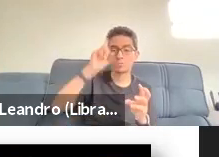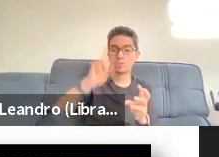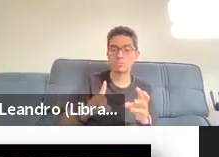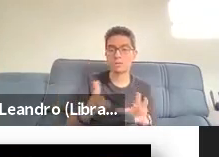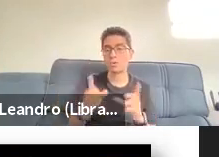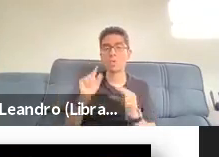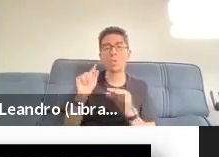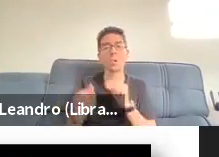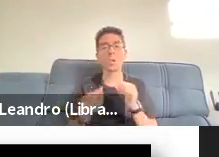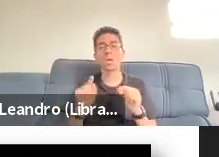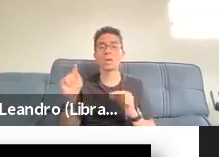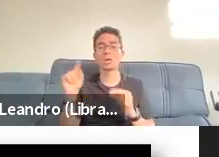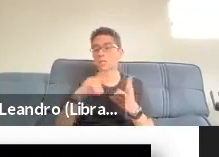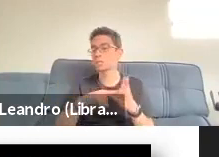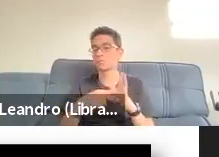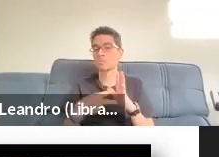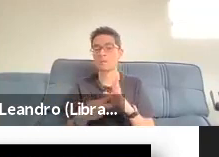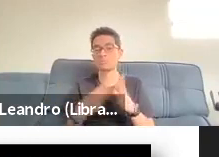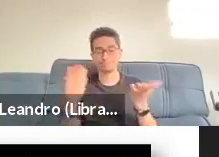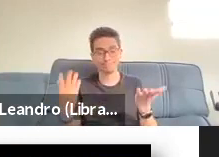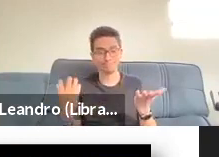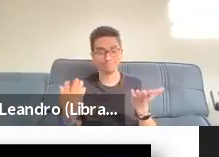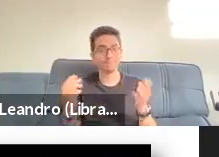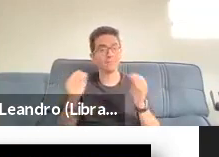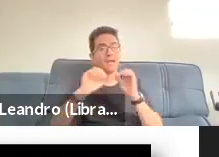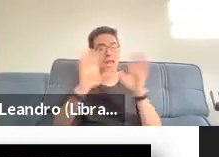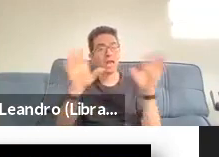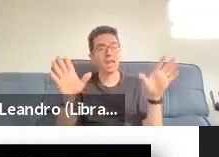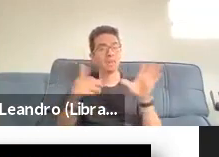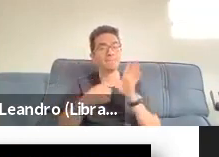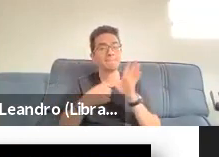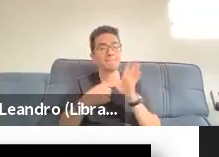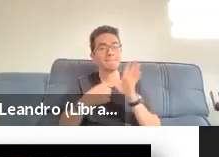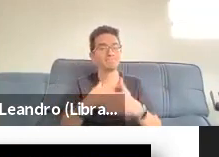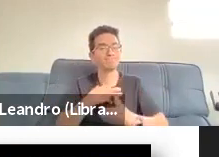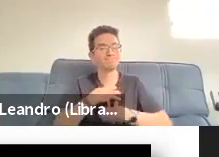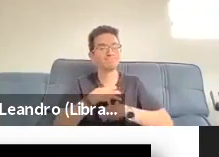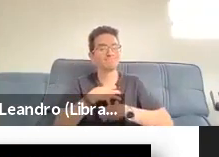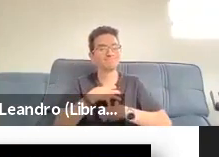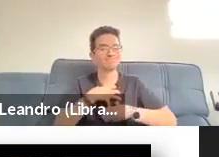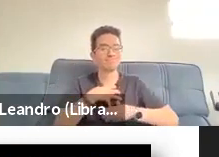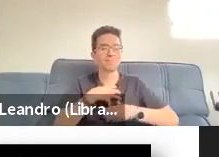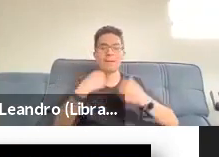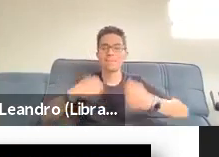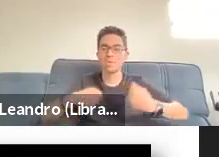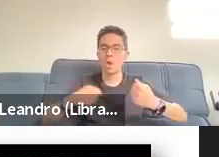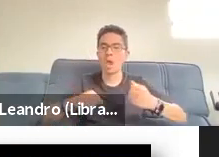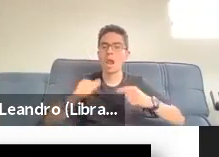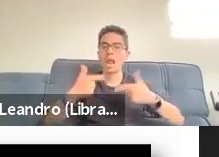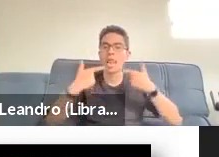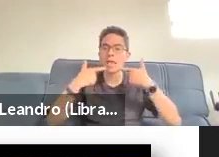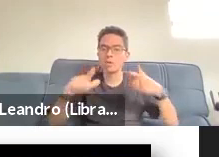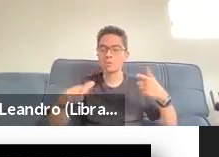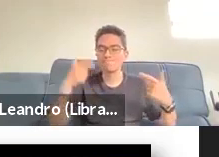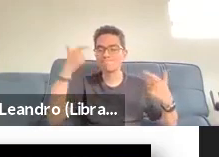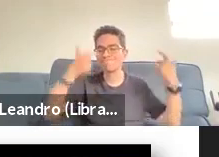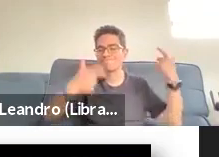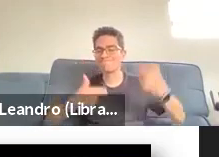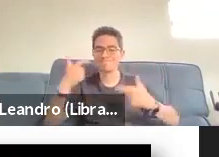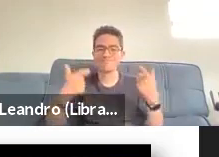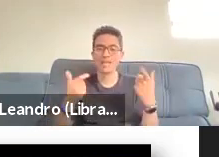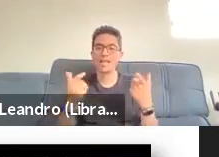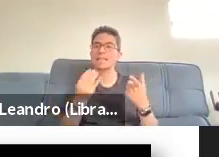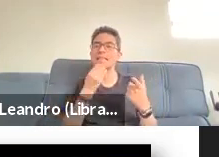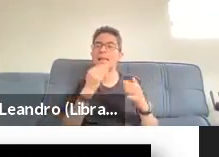using a presentation remote as an example, and acting like there's a screen in front of her